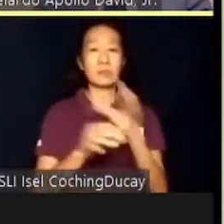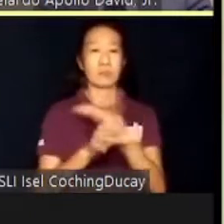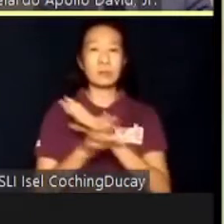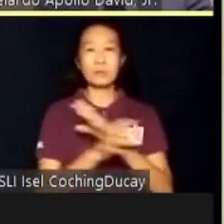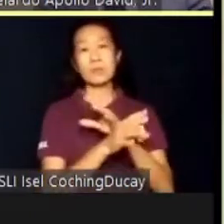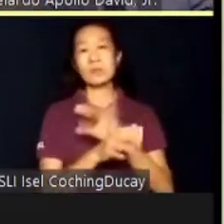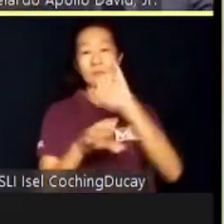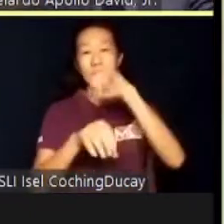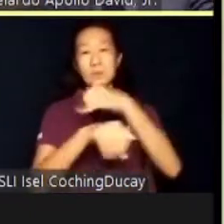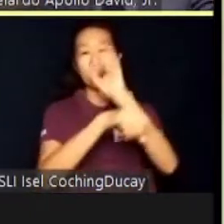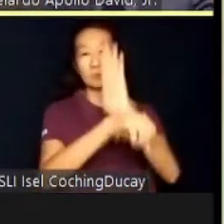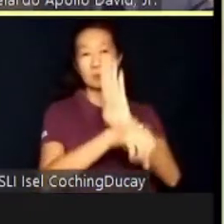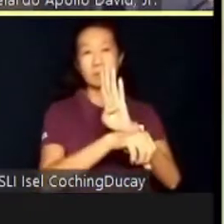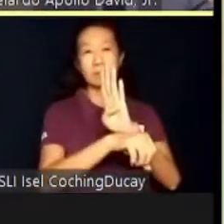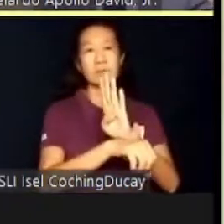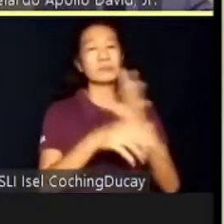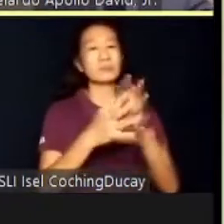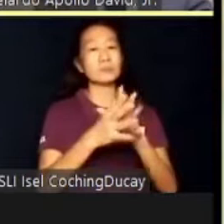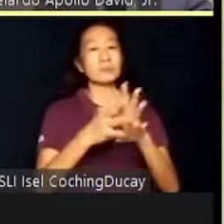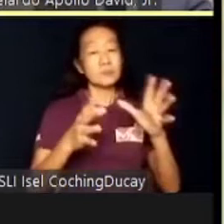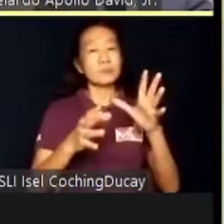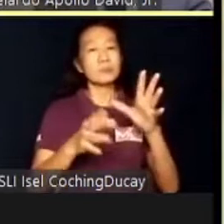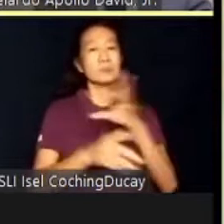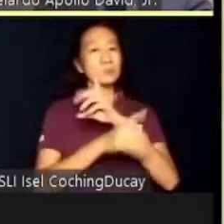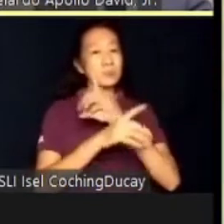of persons with severe disabilities